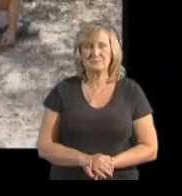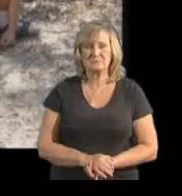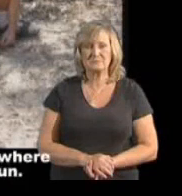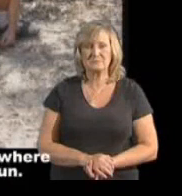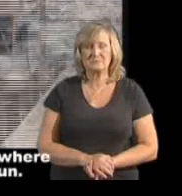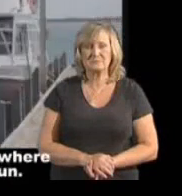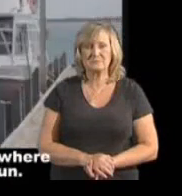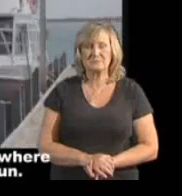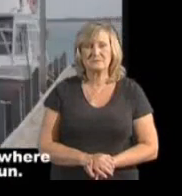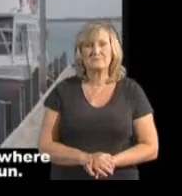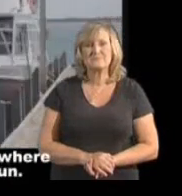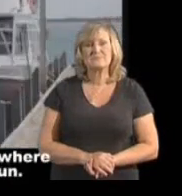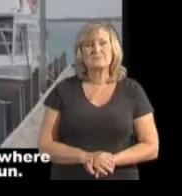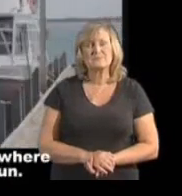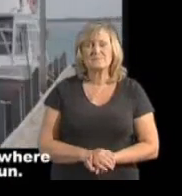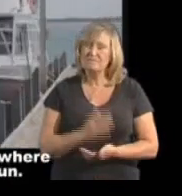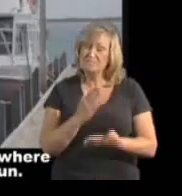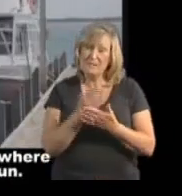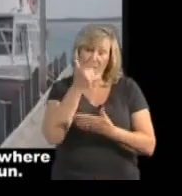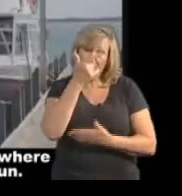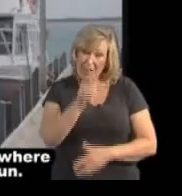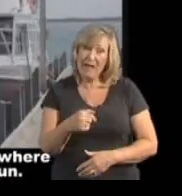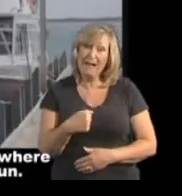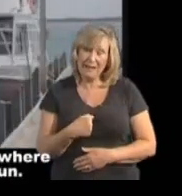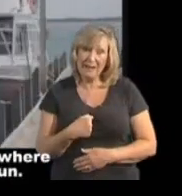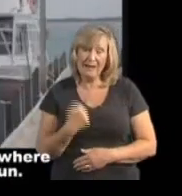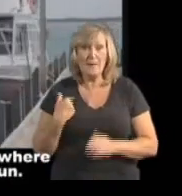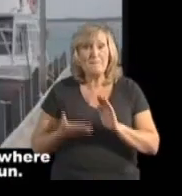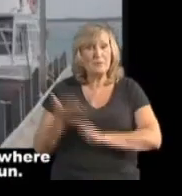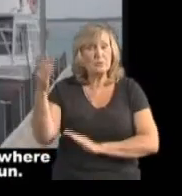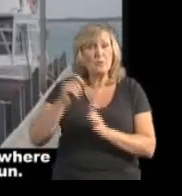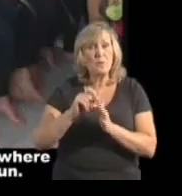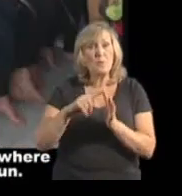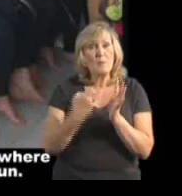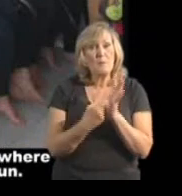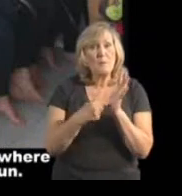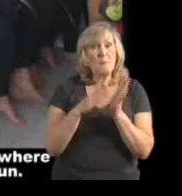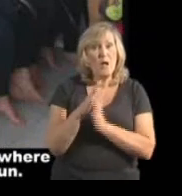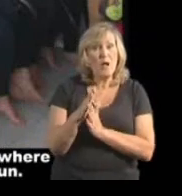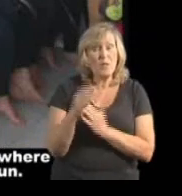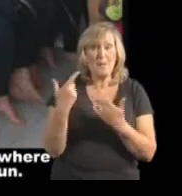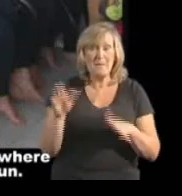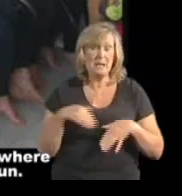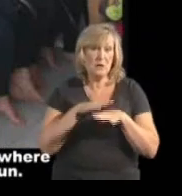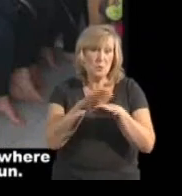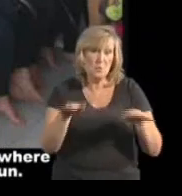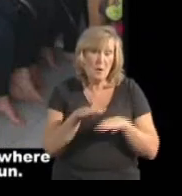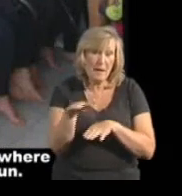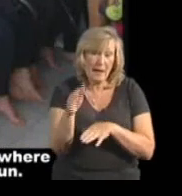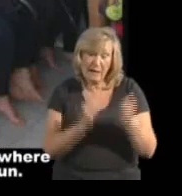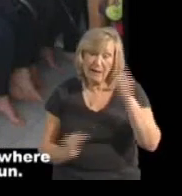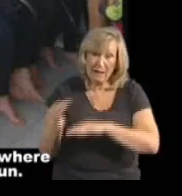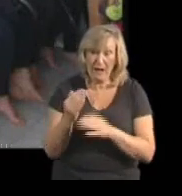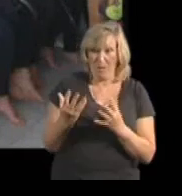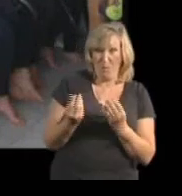I was very lucky as I went to Perth that I went with dolphins. It was